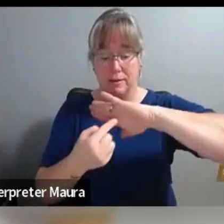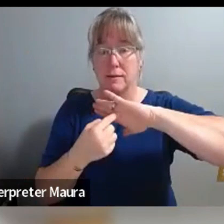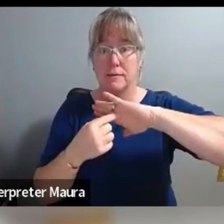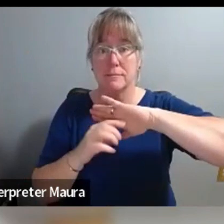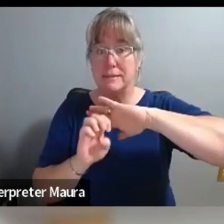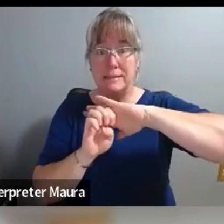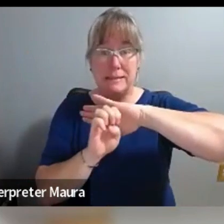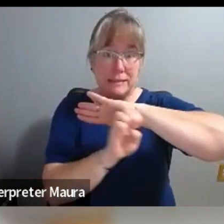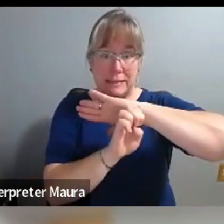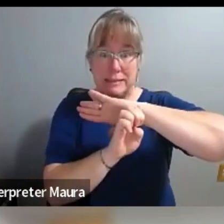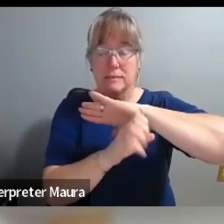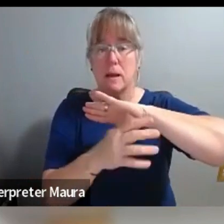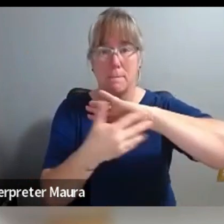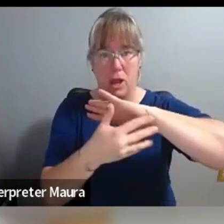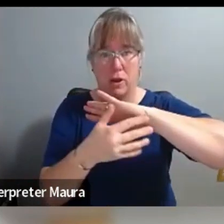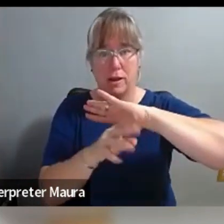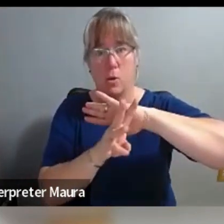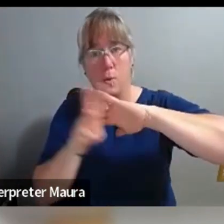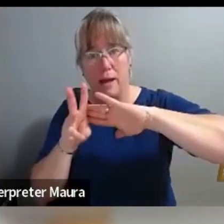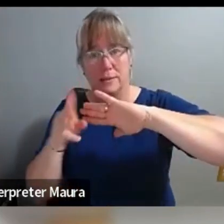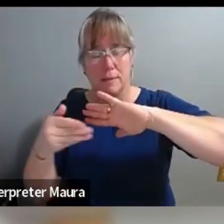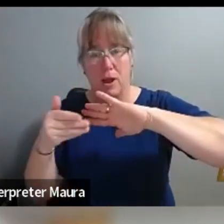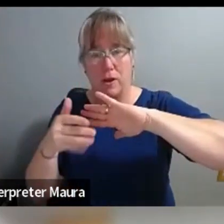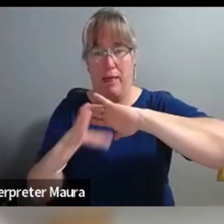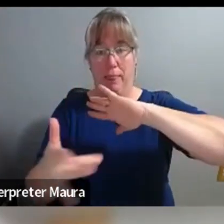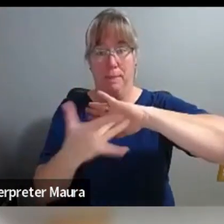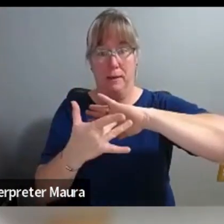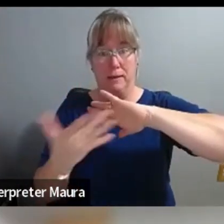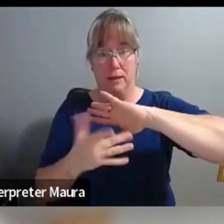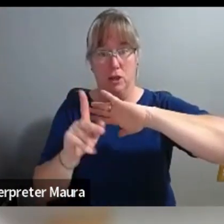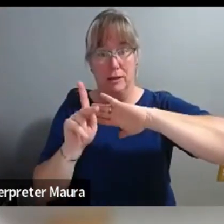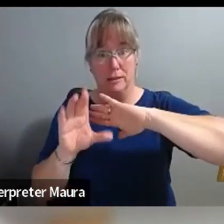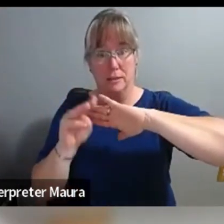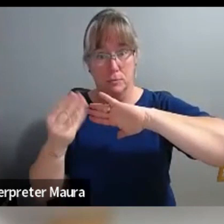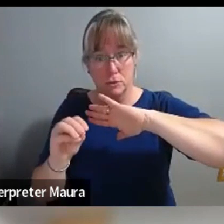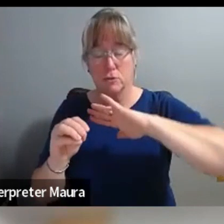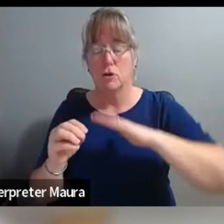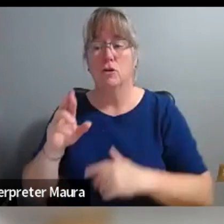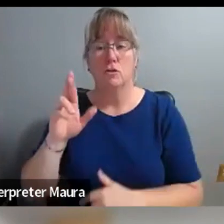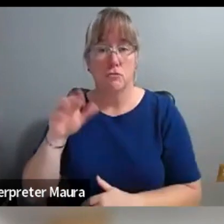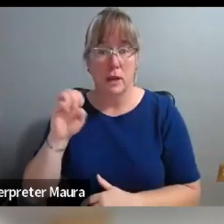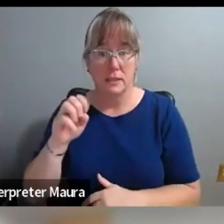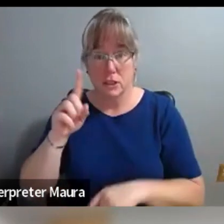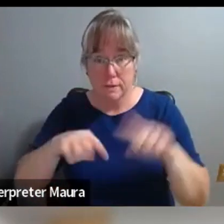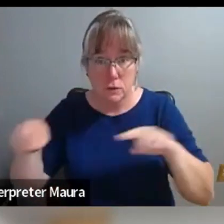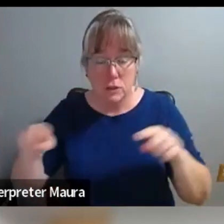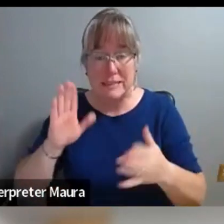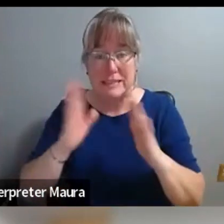and here we are smack dab in the middle, a racially divided city at the crossroads of a racially divided country.